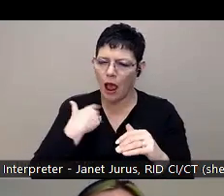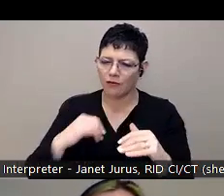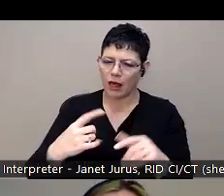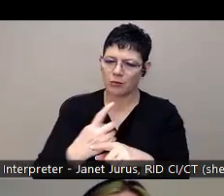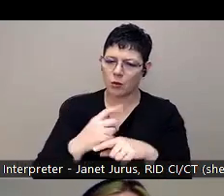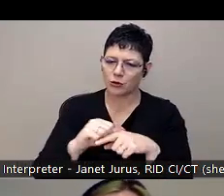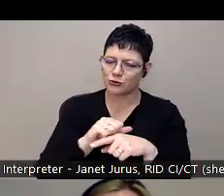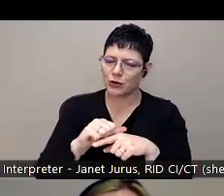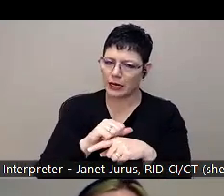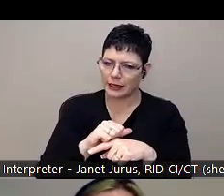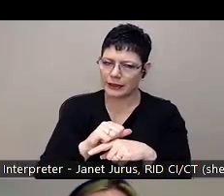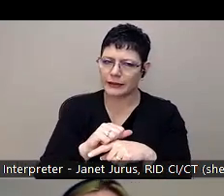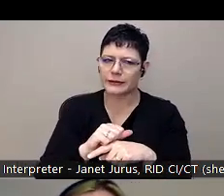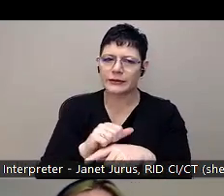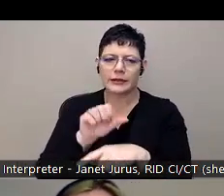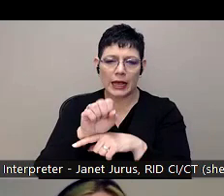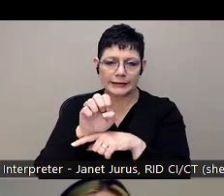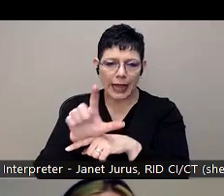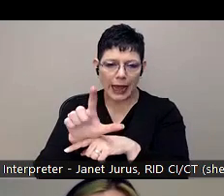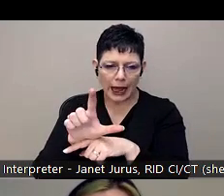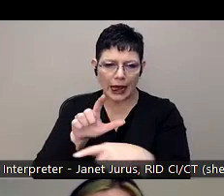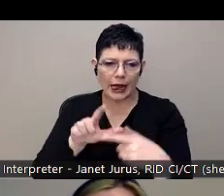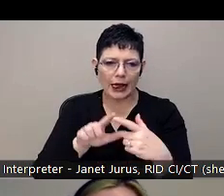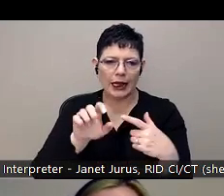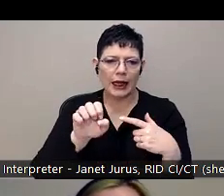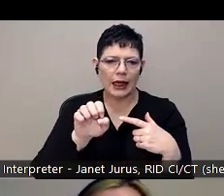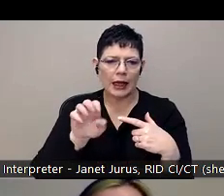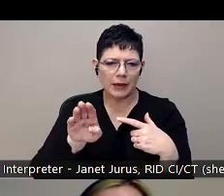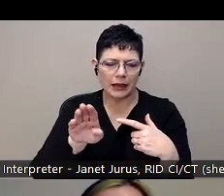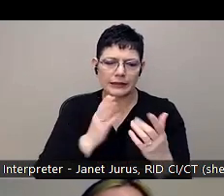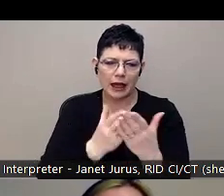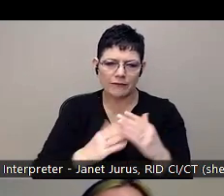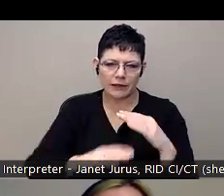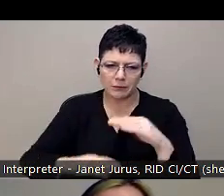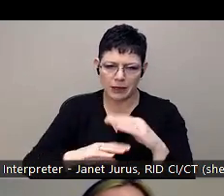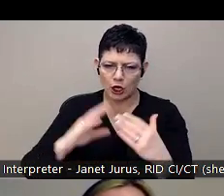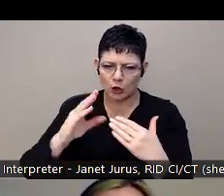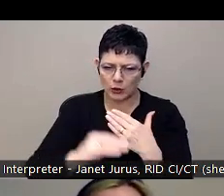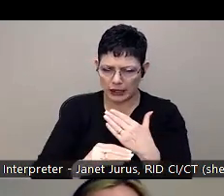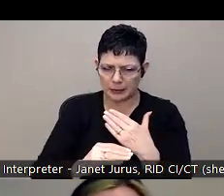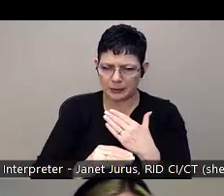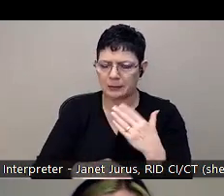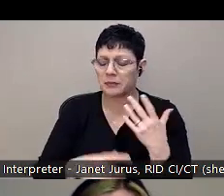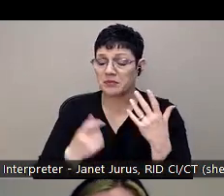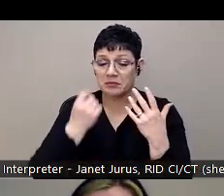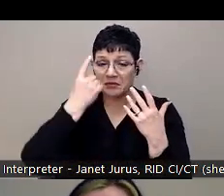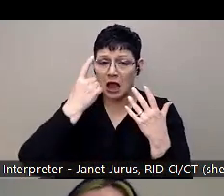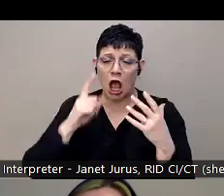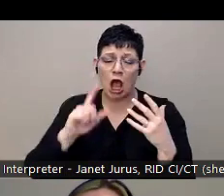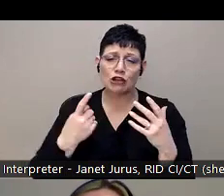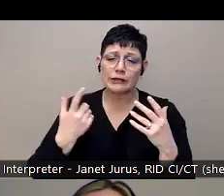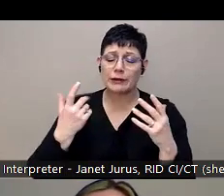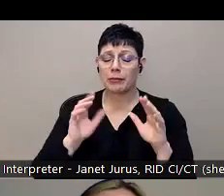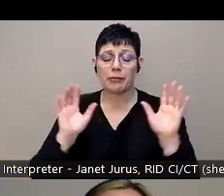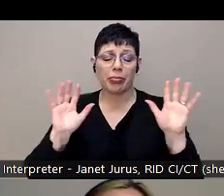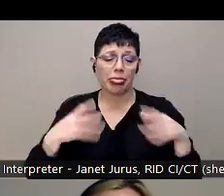So social emotional learning, evidence based curriculum. So we're not just teaching fluff. We're not just going